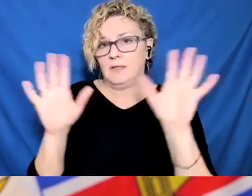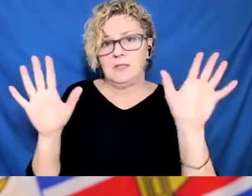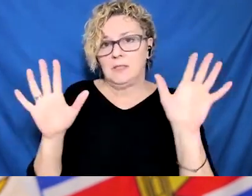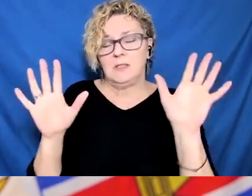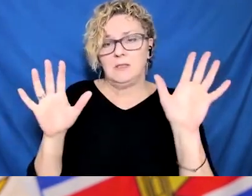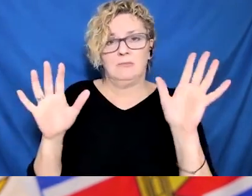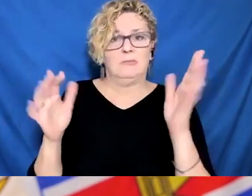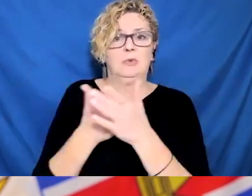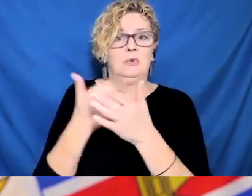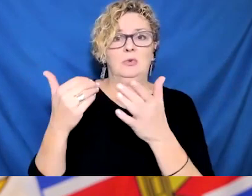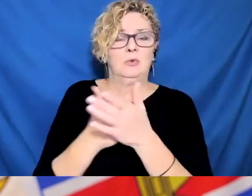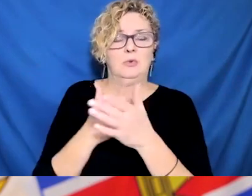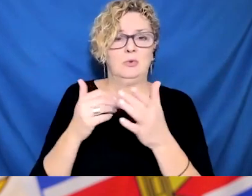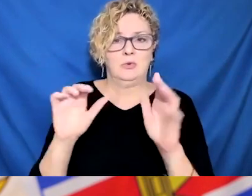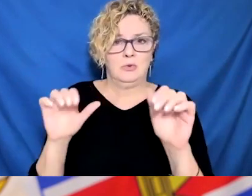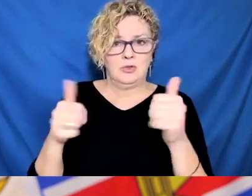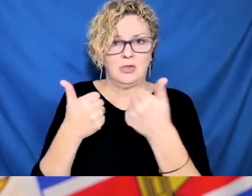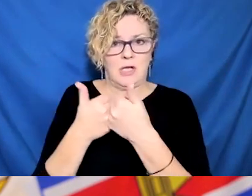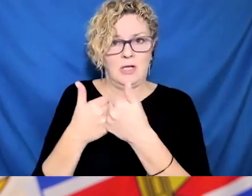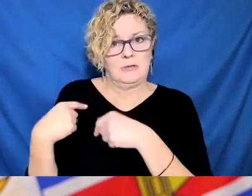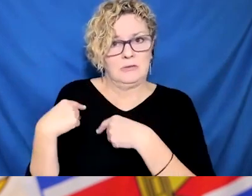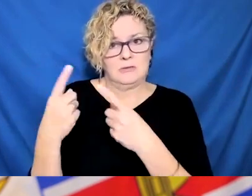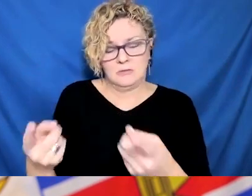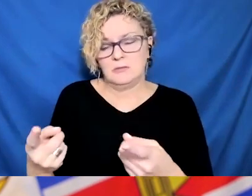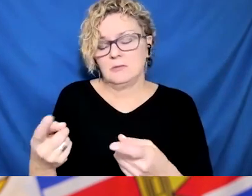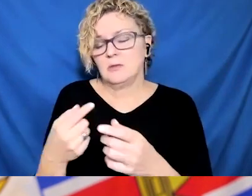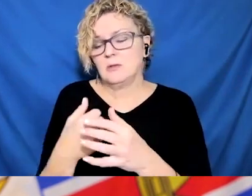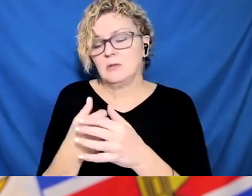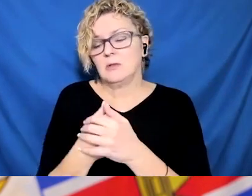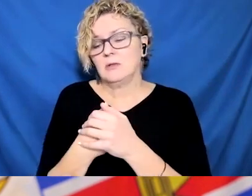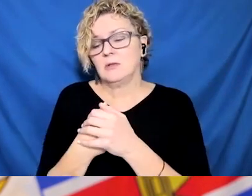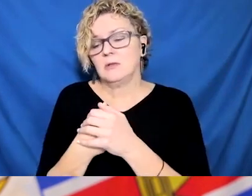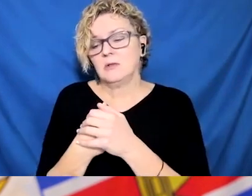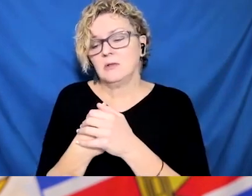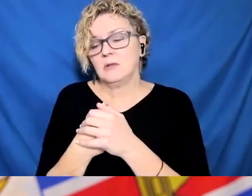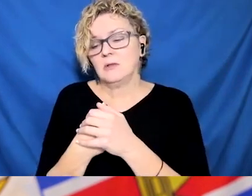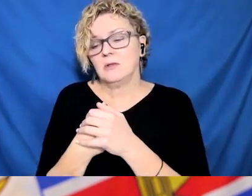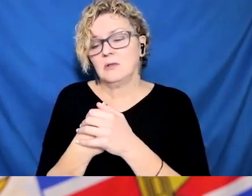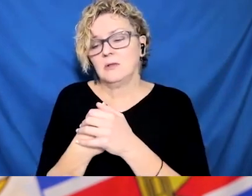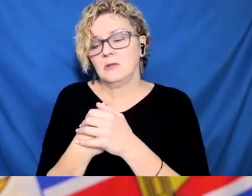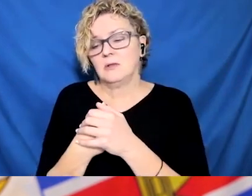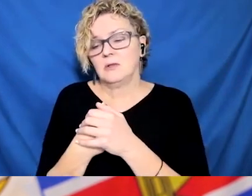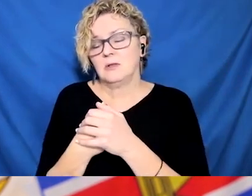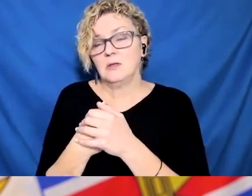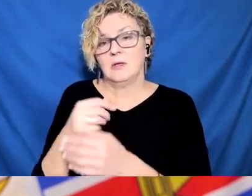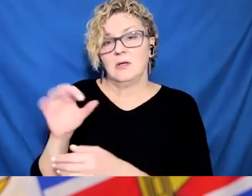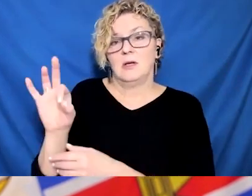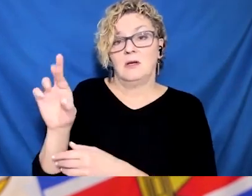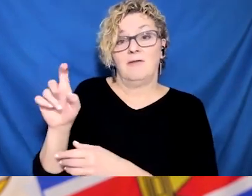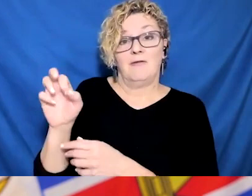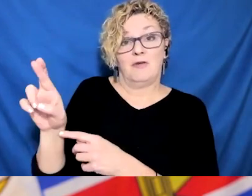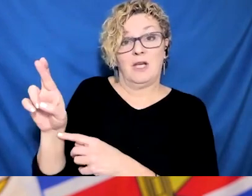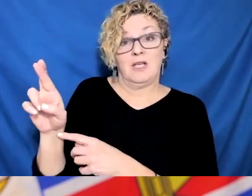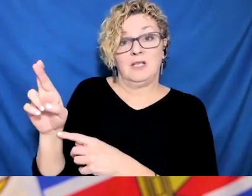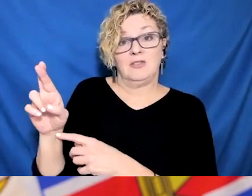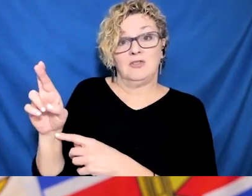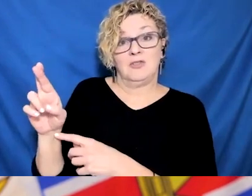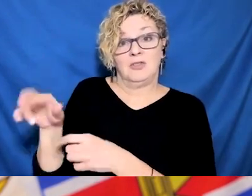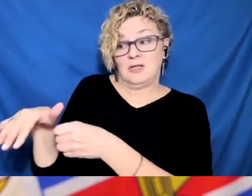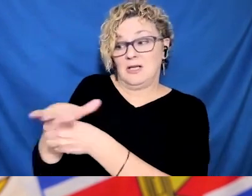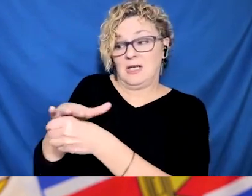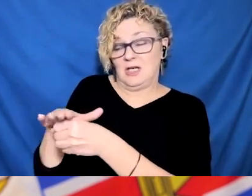ability to go to work, for example. So that's the best use of testing right now. And I think that's